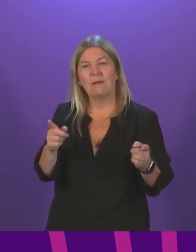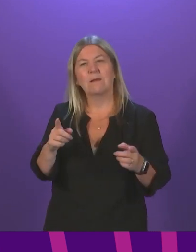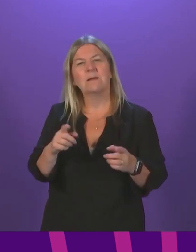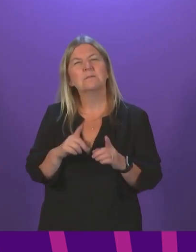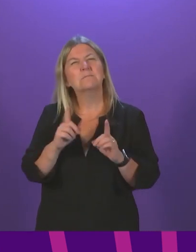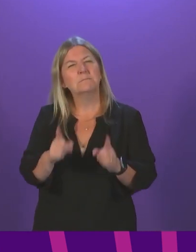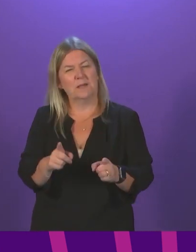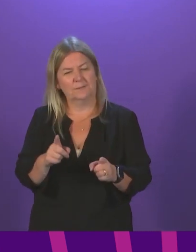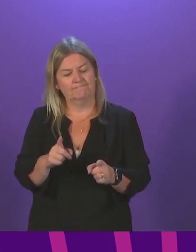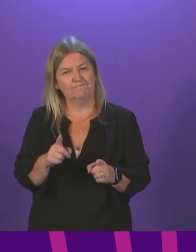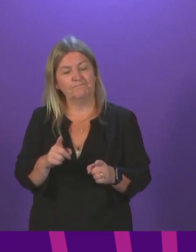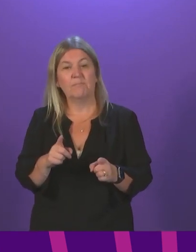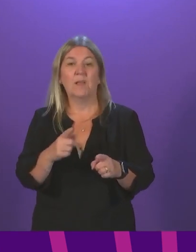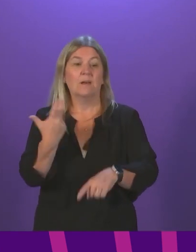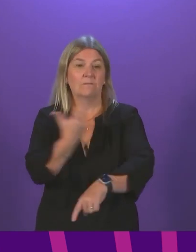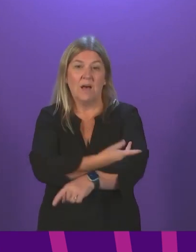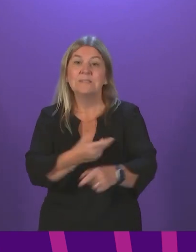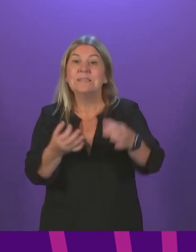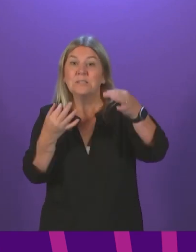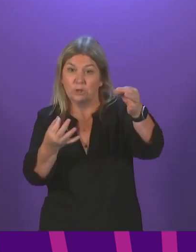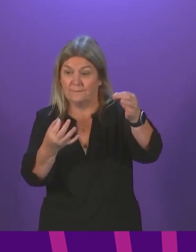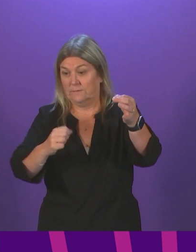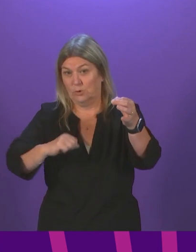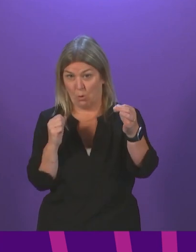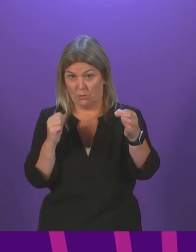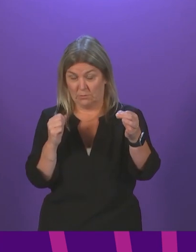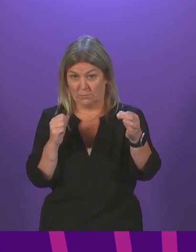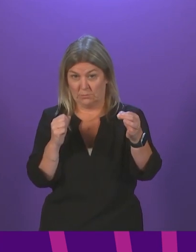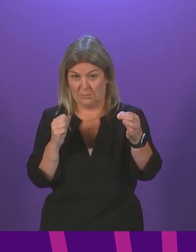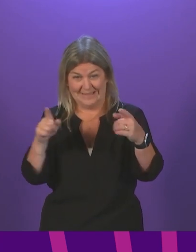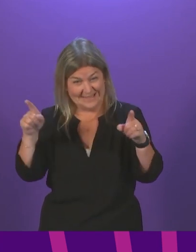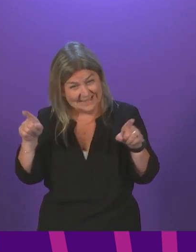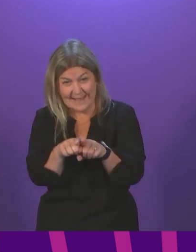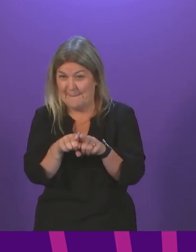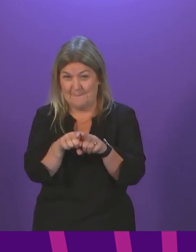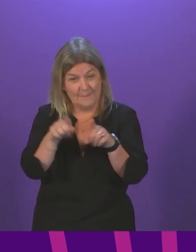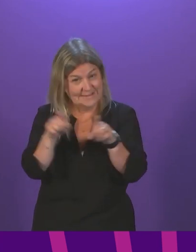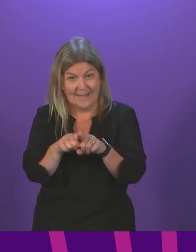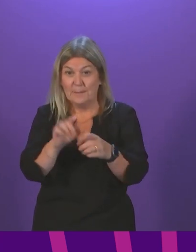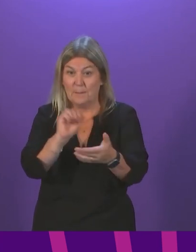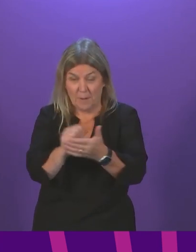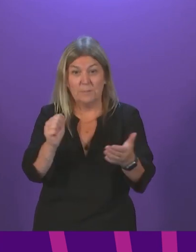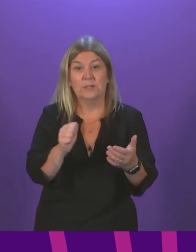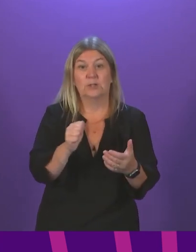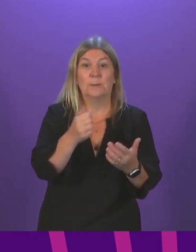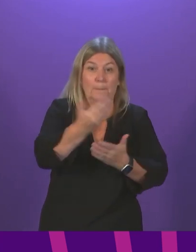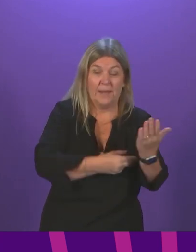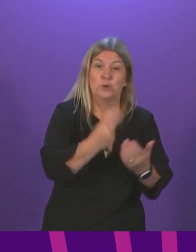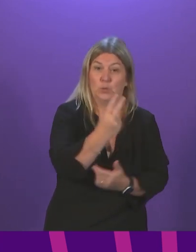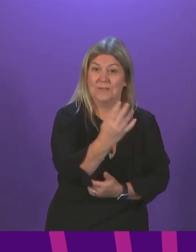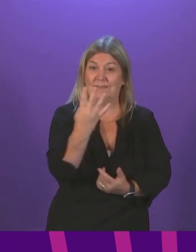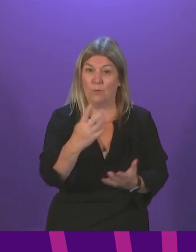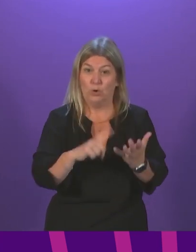the vaccine certification programme in Scotland, it is identical to that published on page 24 of the UK